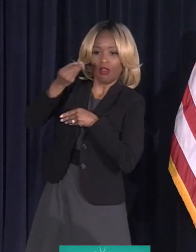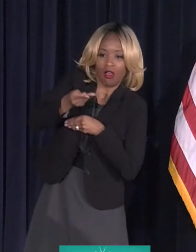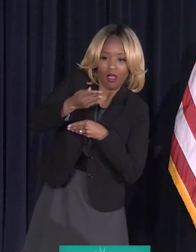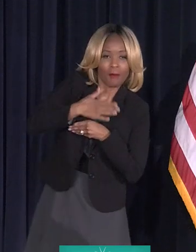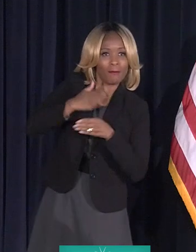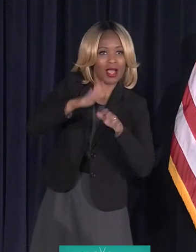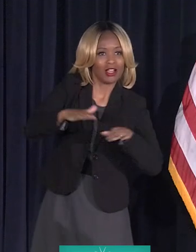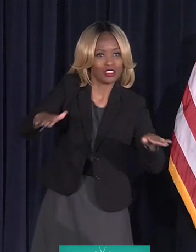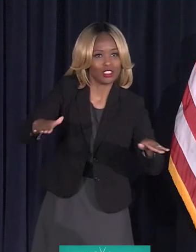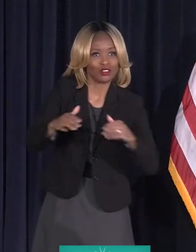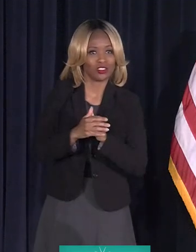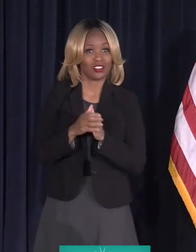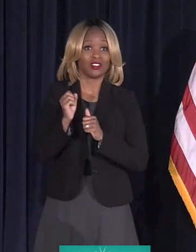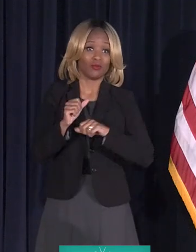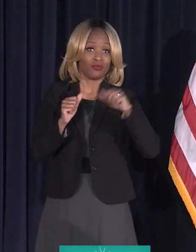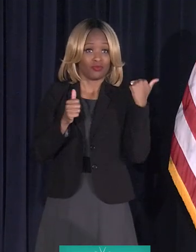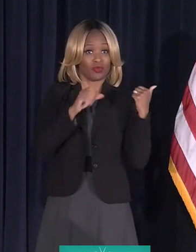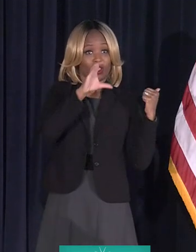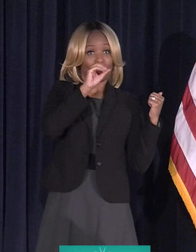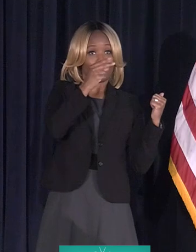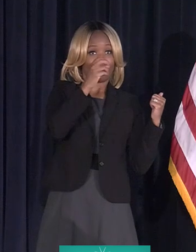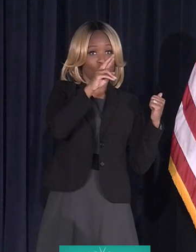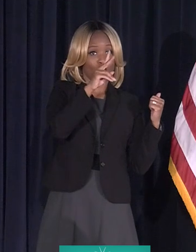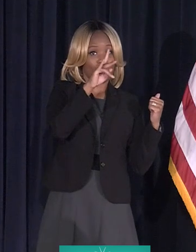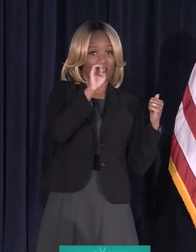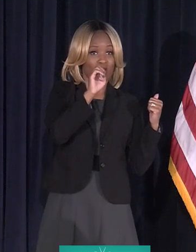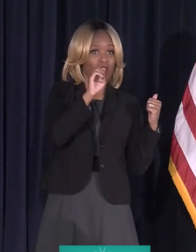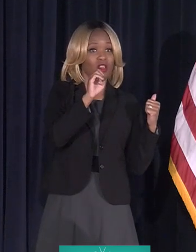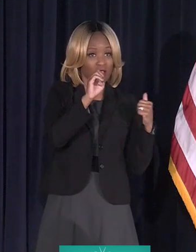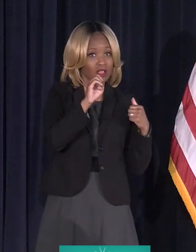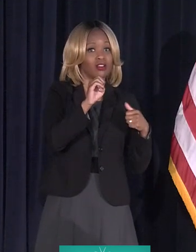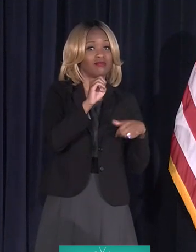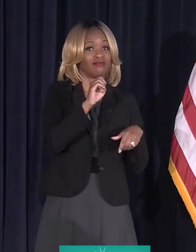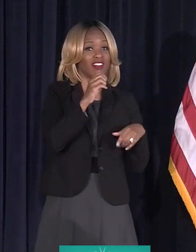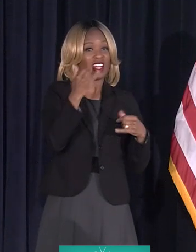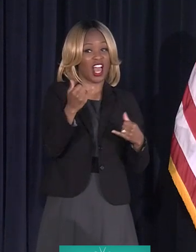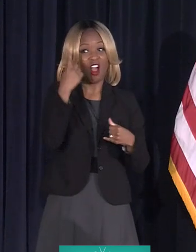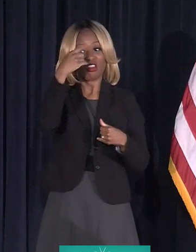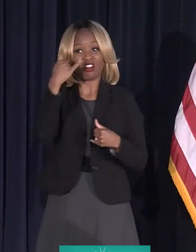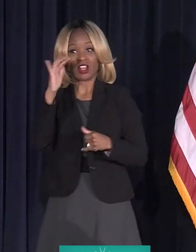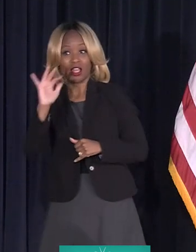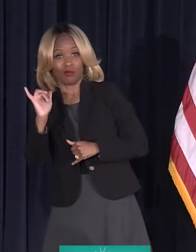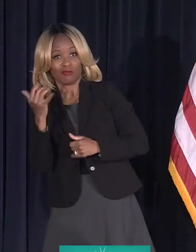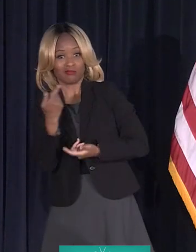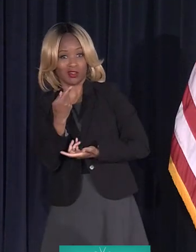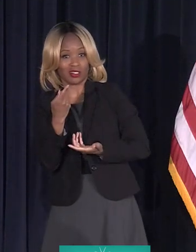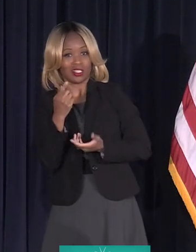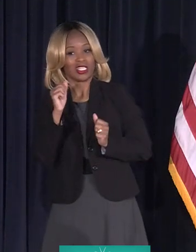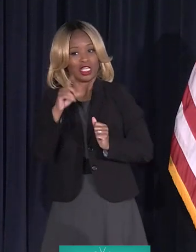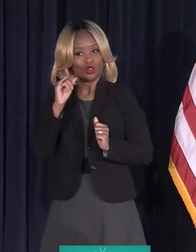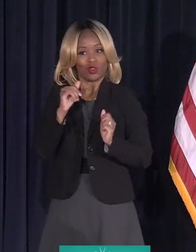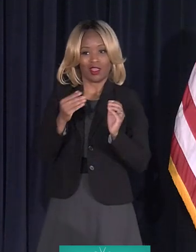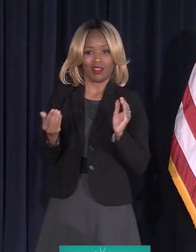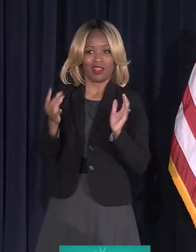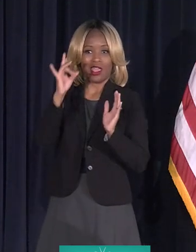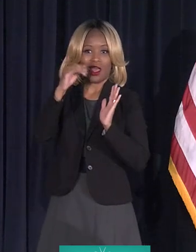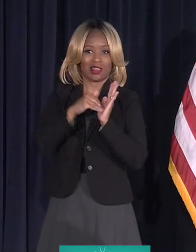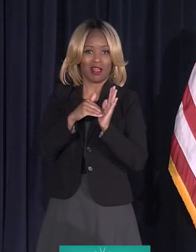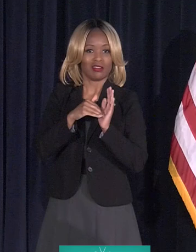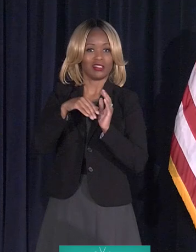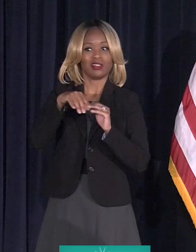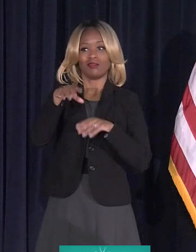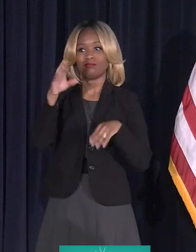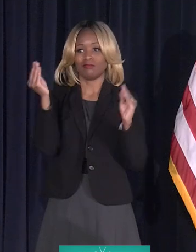hard to believe anybody walked away from that, now looks like this. We can do this 8,000 more times, 1,600 more times